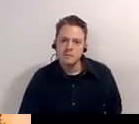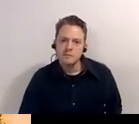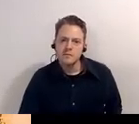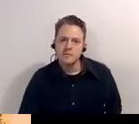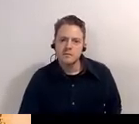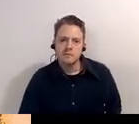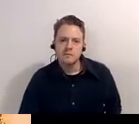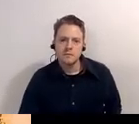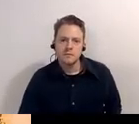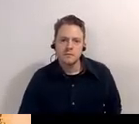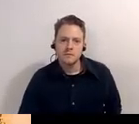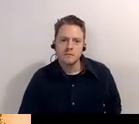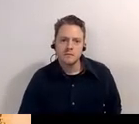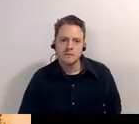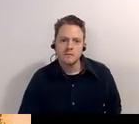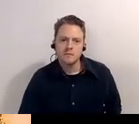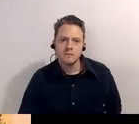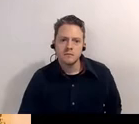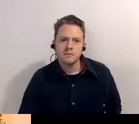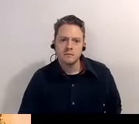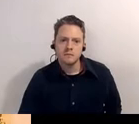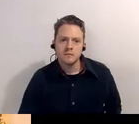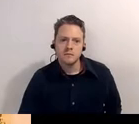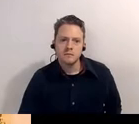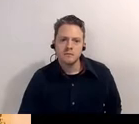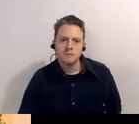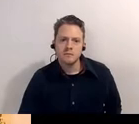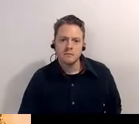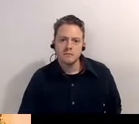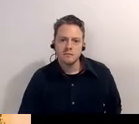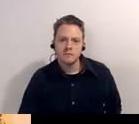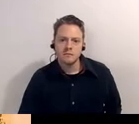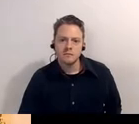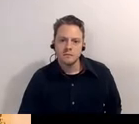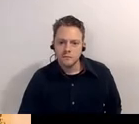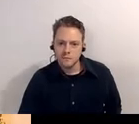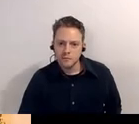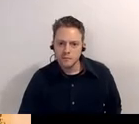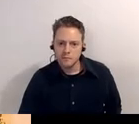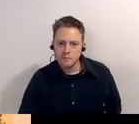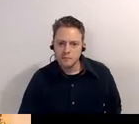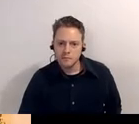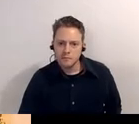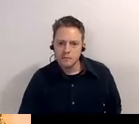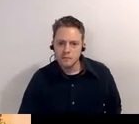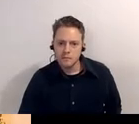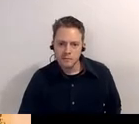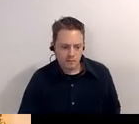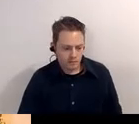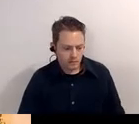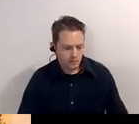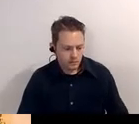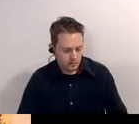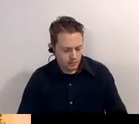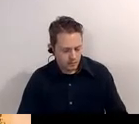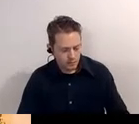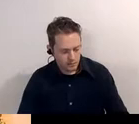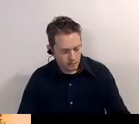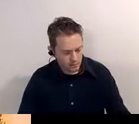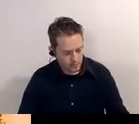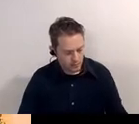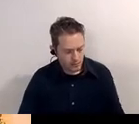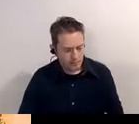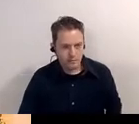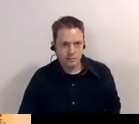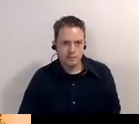bartlett durham's house this corner in my opinion is the most important corner in durham history why because the